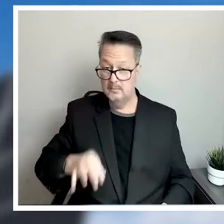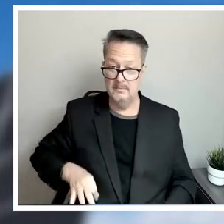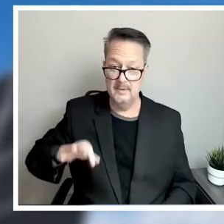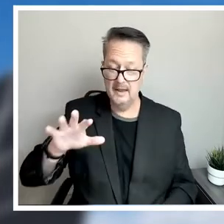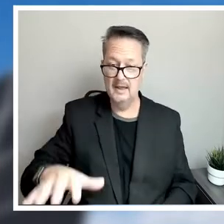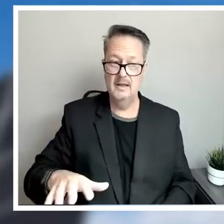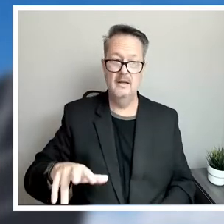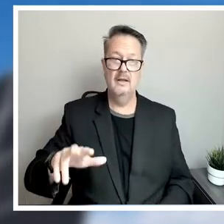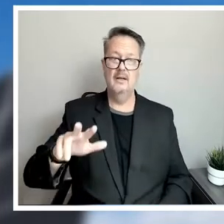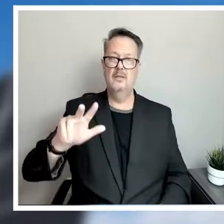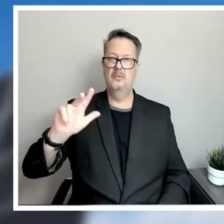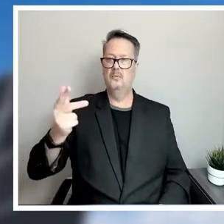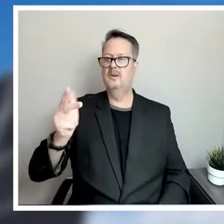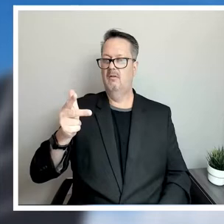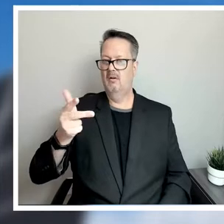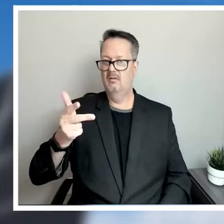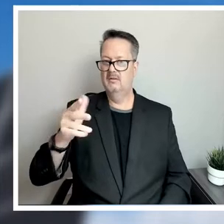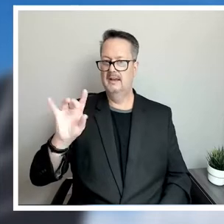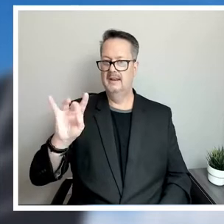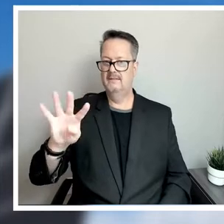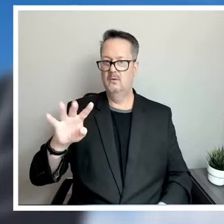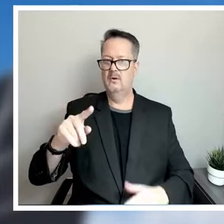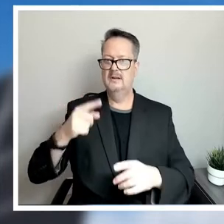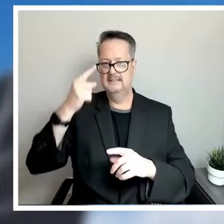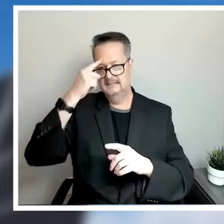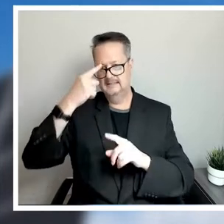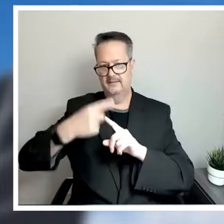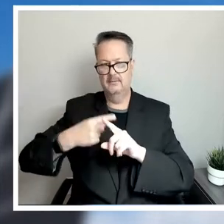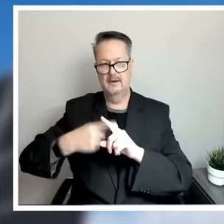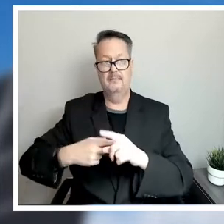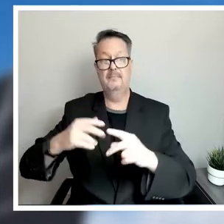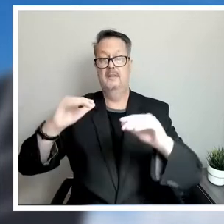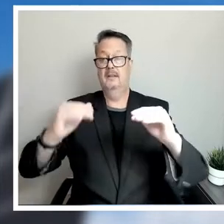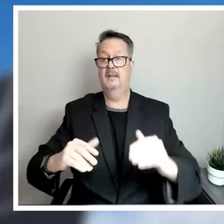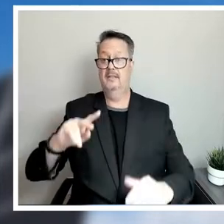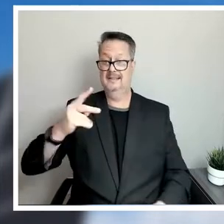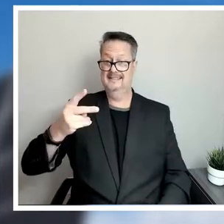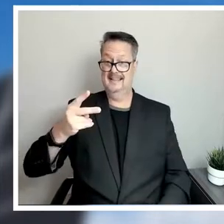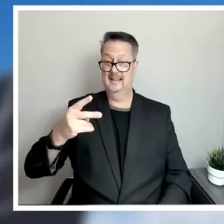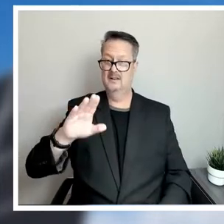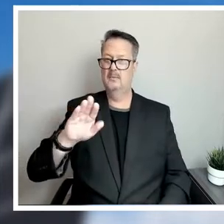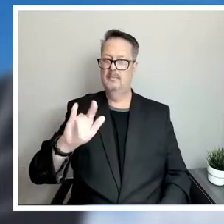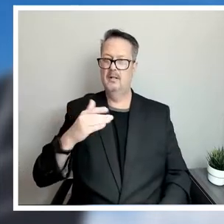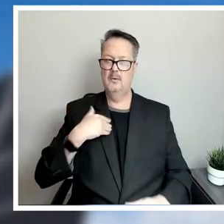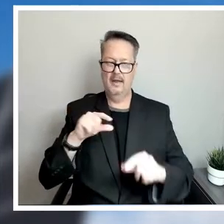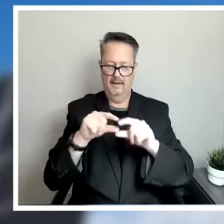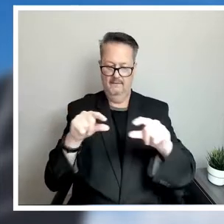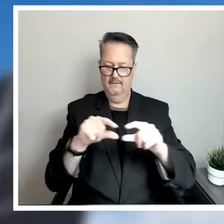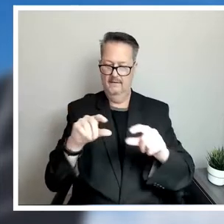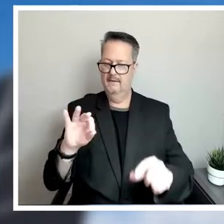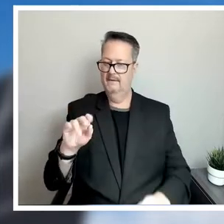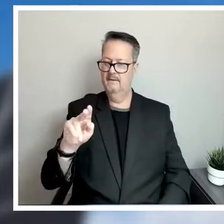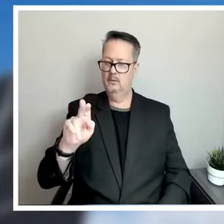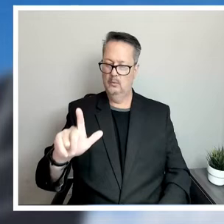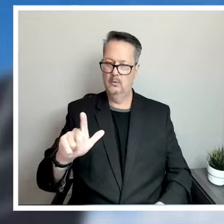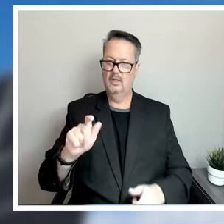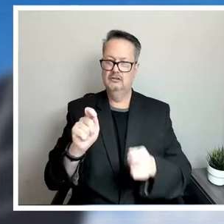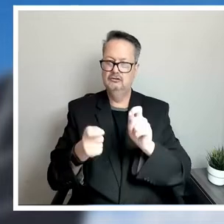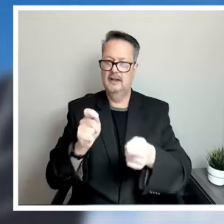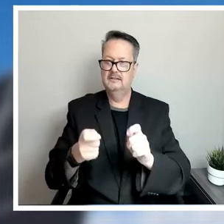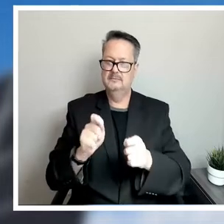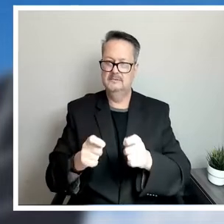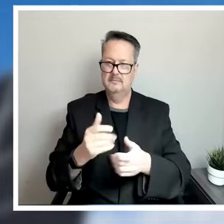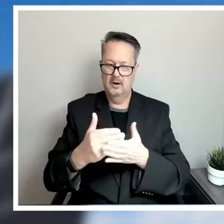per month. The second component of that, on your bill, you know you have a fuel adjustment component. Well, that's where the second part of this